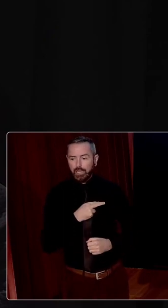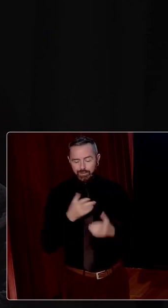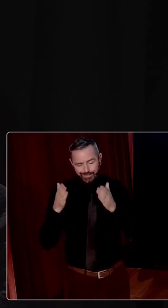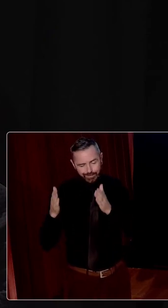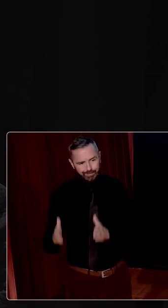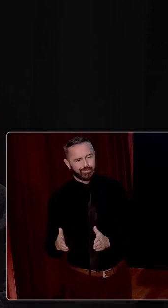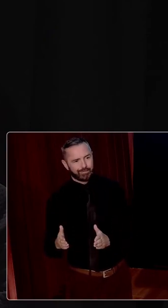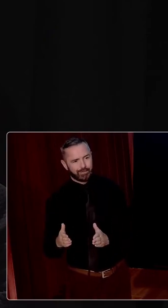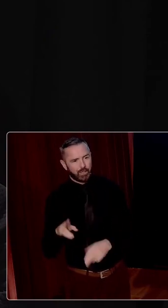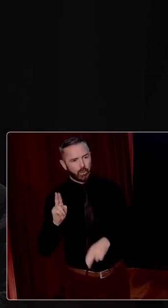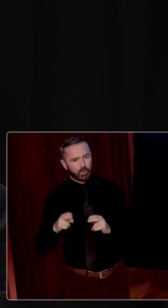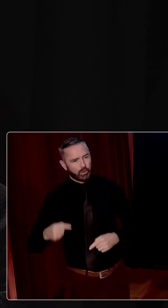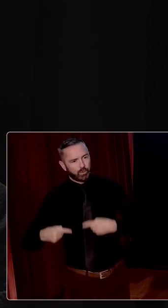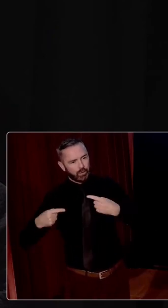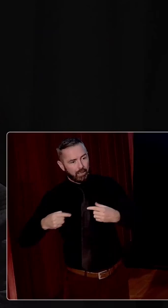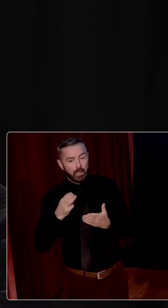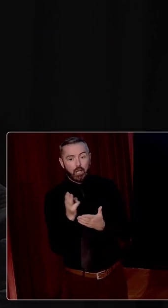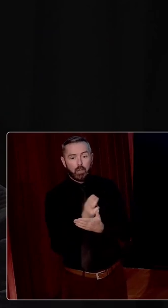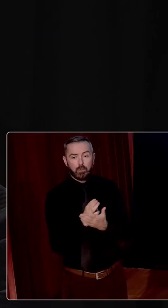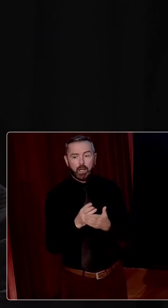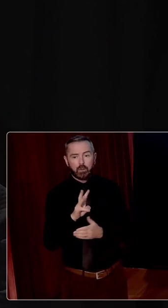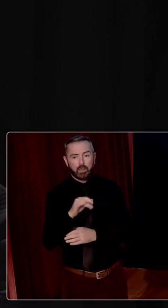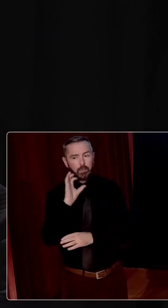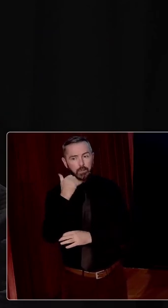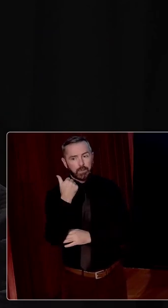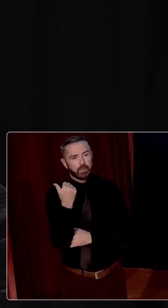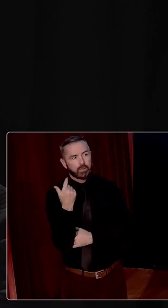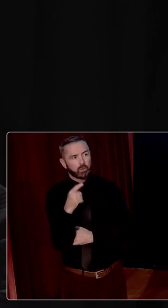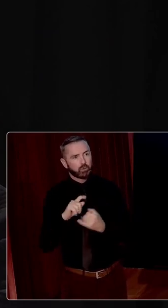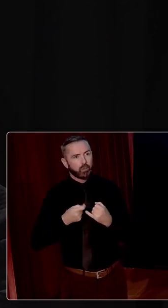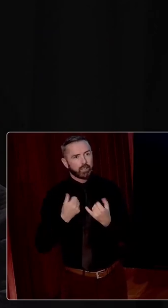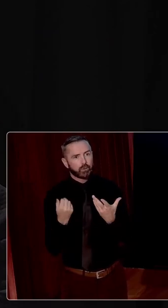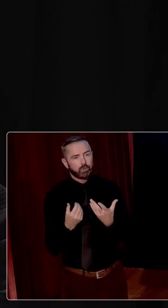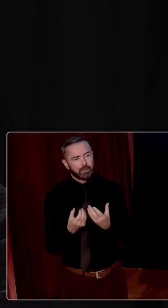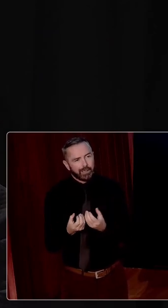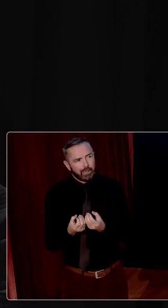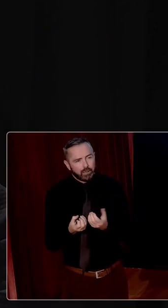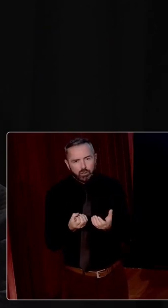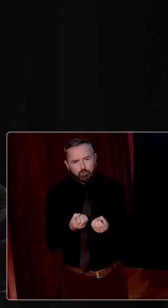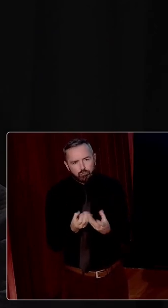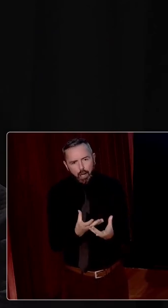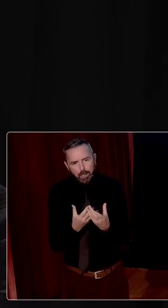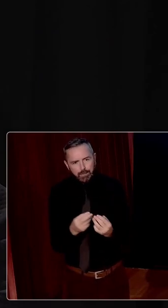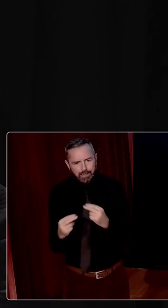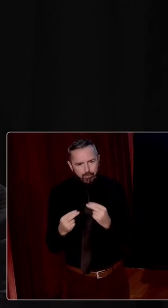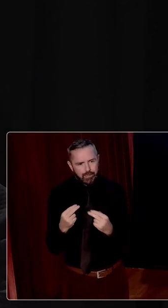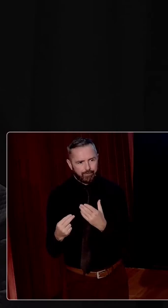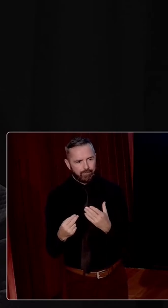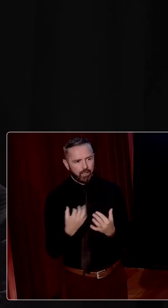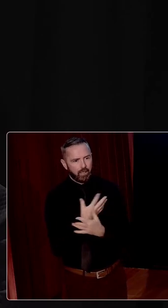throws up all sorts of new challenges. Part of it is about trying to frame a narrative. We have an awful lot of